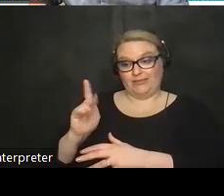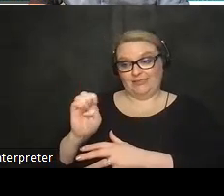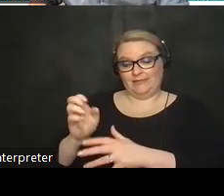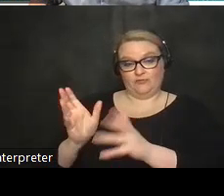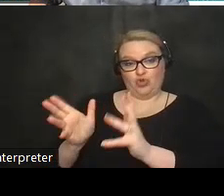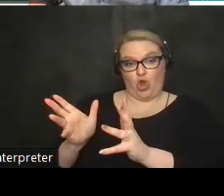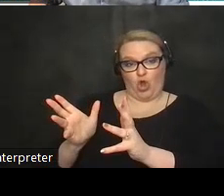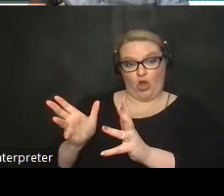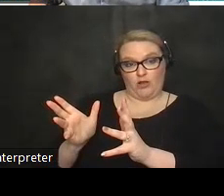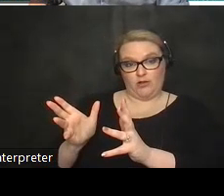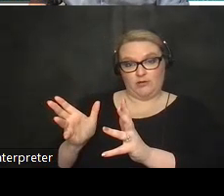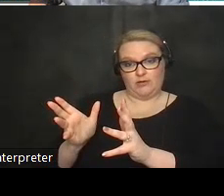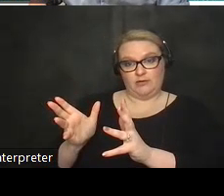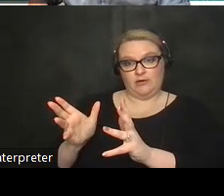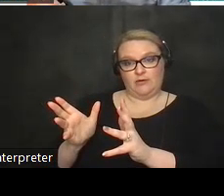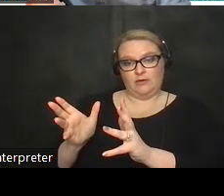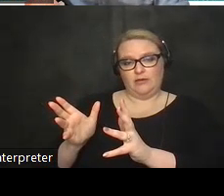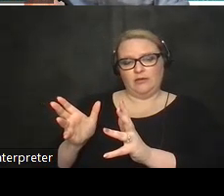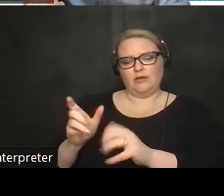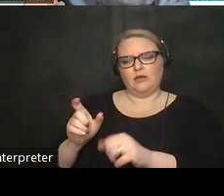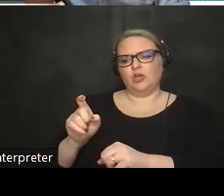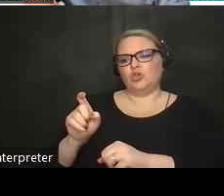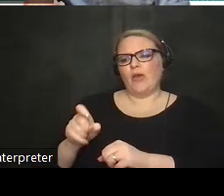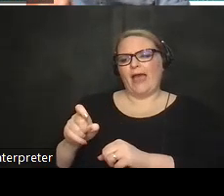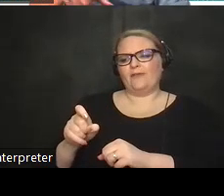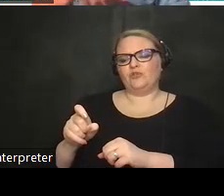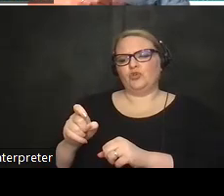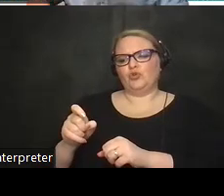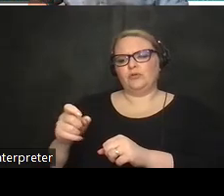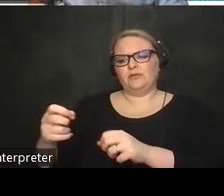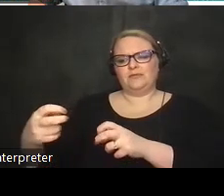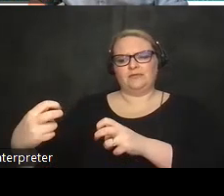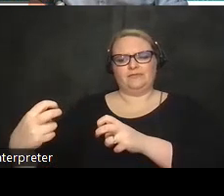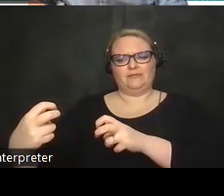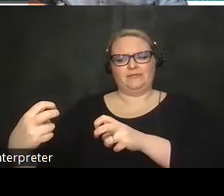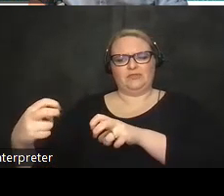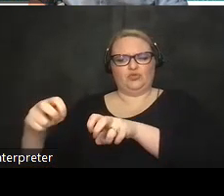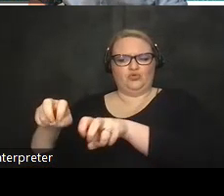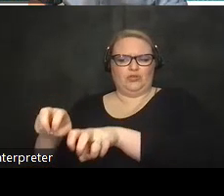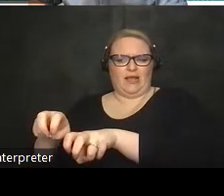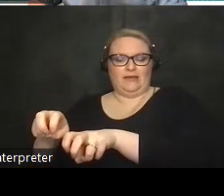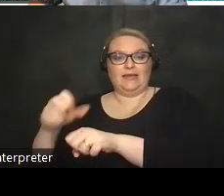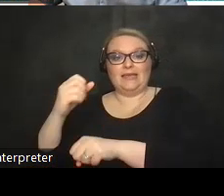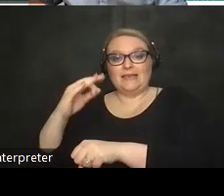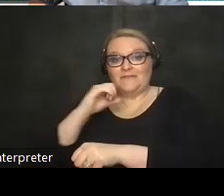you have to kind of scooch up beside him otherwise his bliss board is upside down